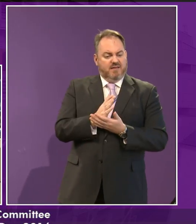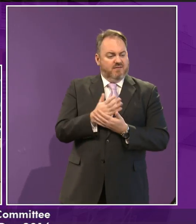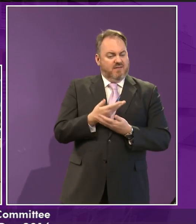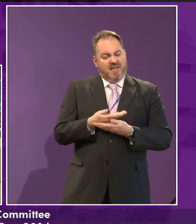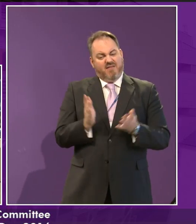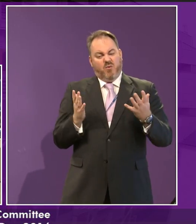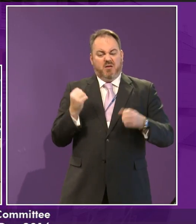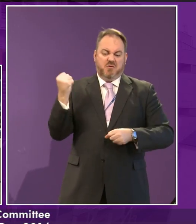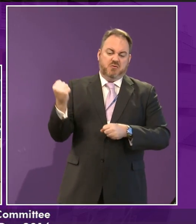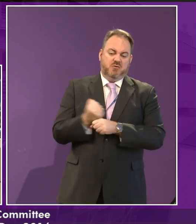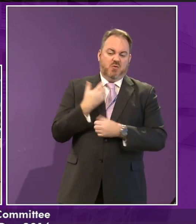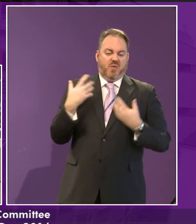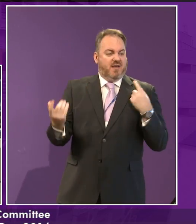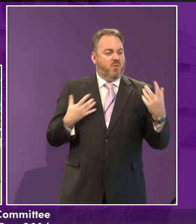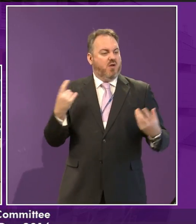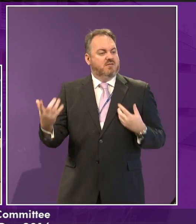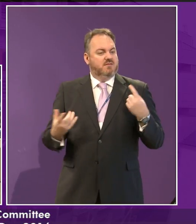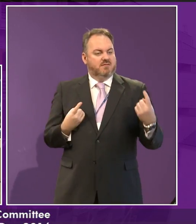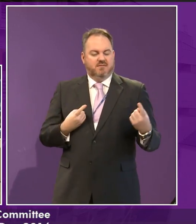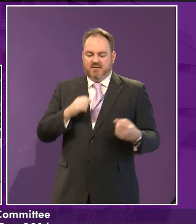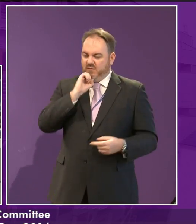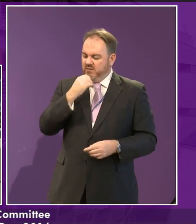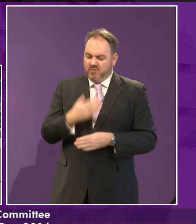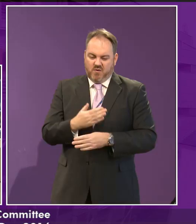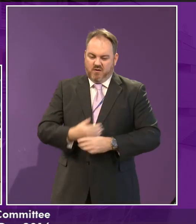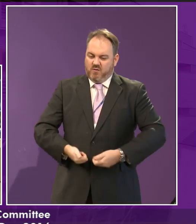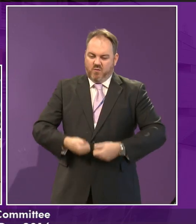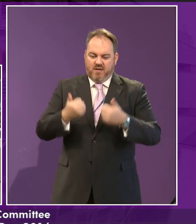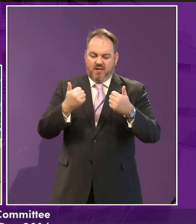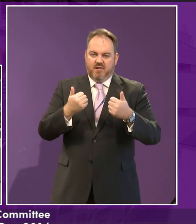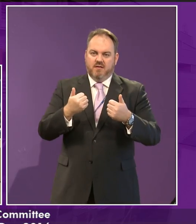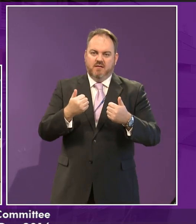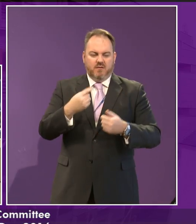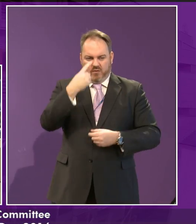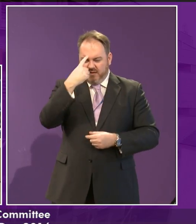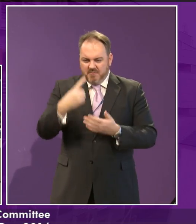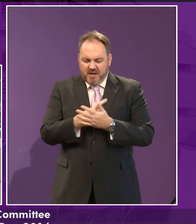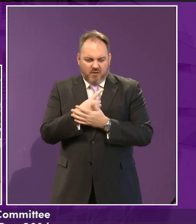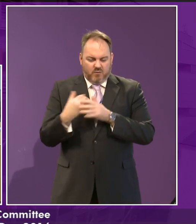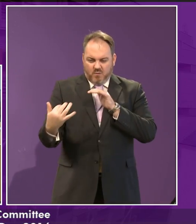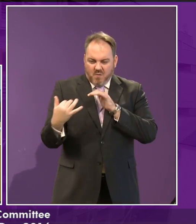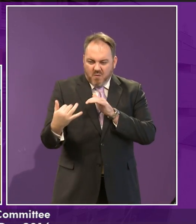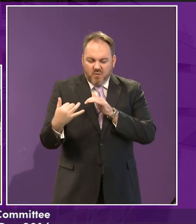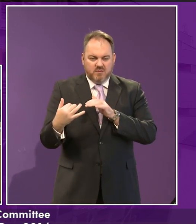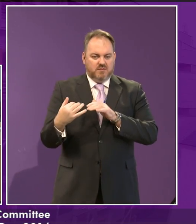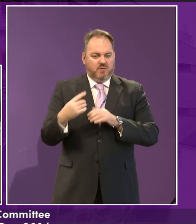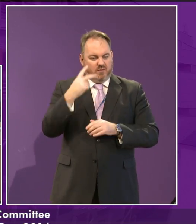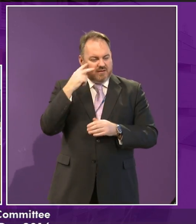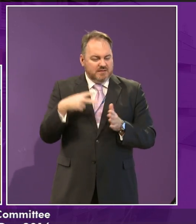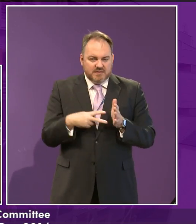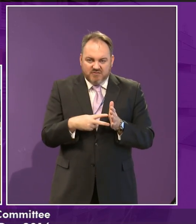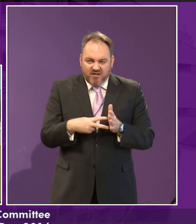it wouldn't end very well. Because we need to work on the wars. Because there's a lot. Because, like in Syria,